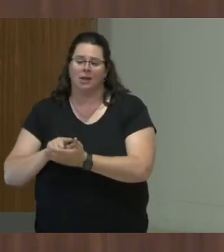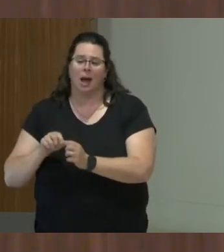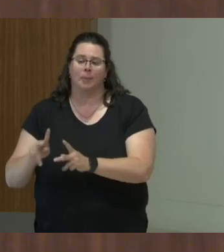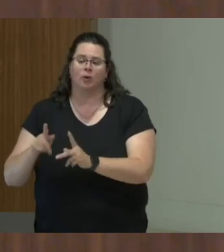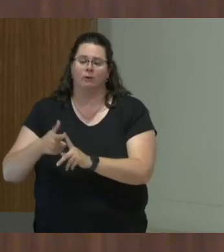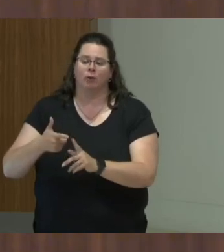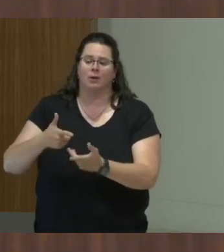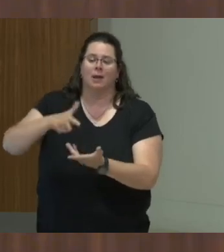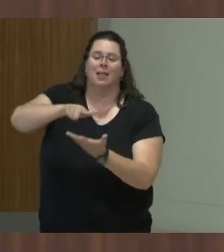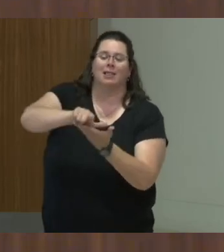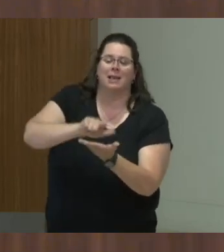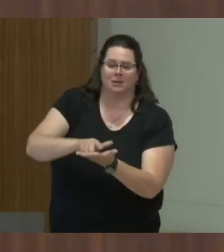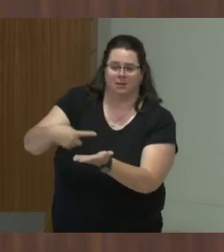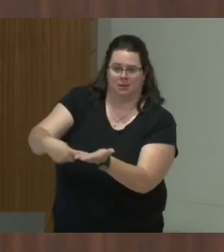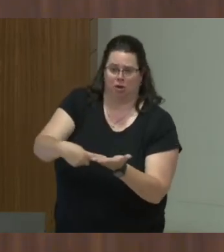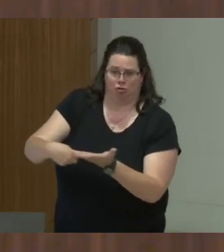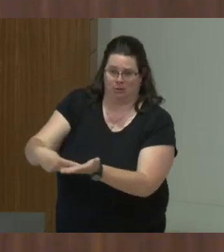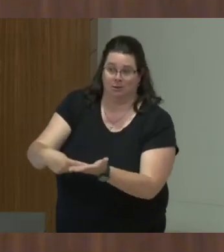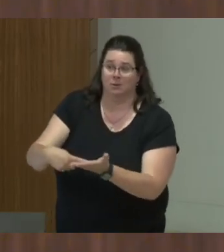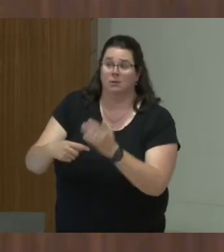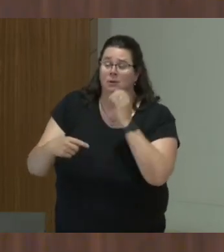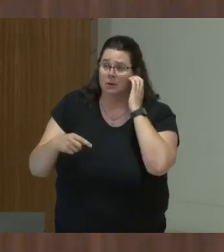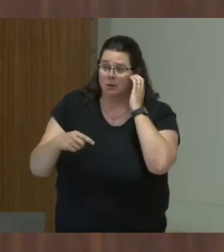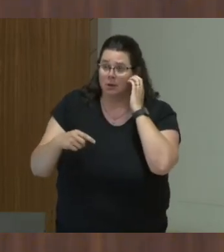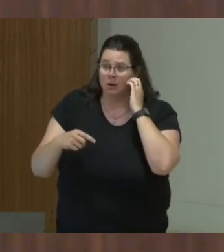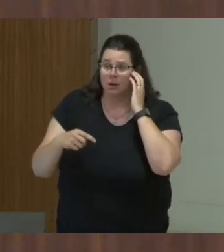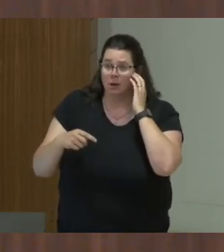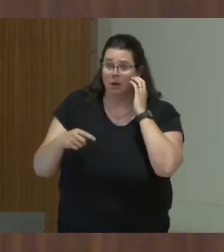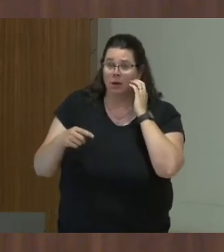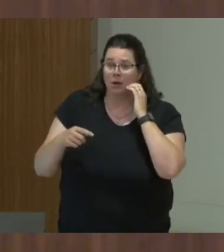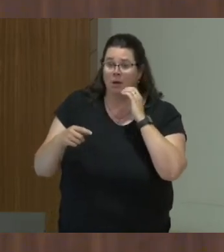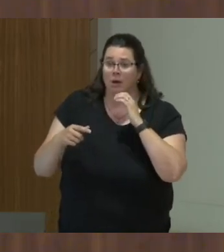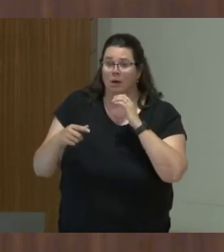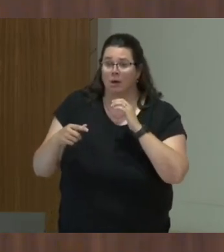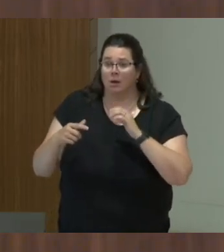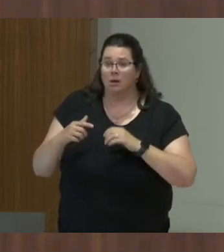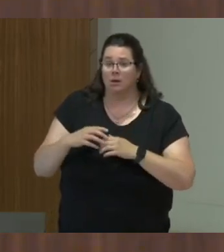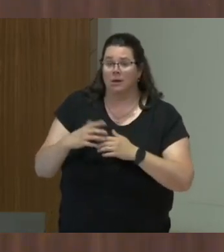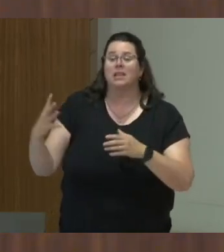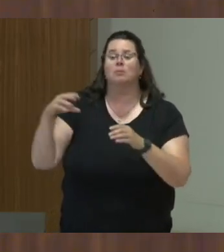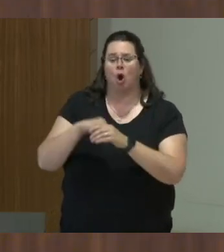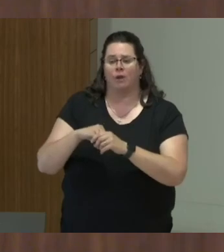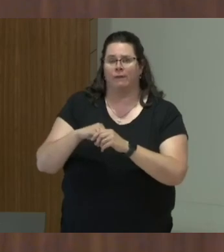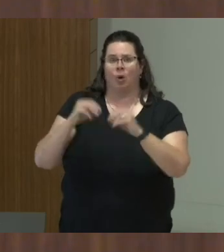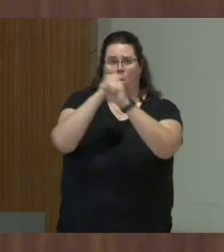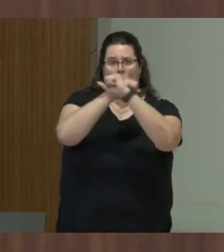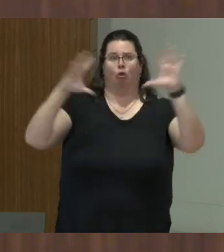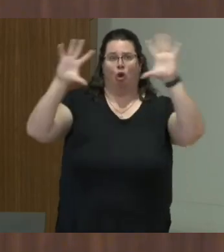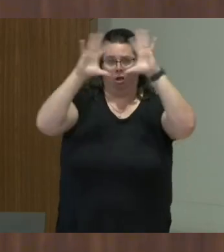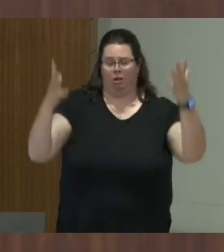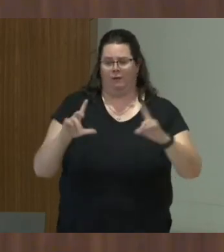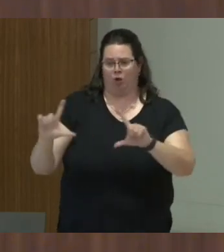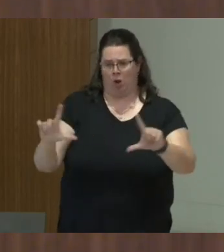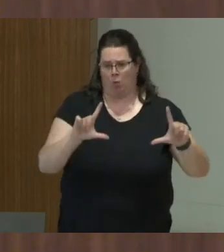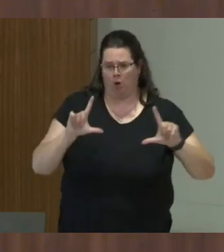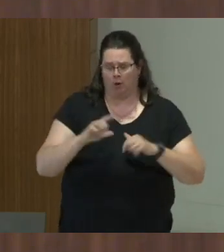bureaucratized, and they are also part of the larger neoliberal framework. As such, the focus of